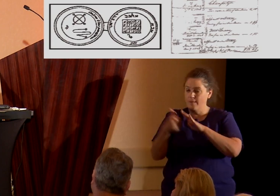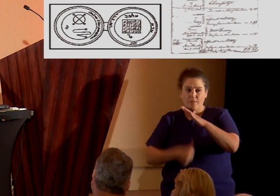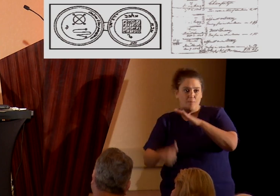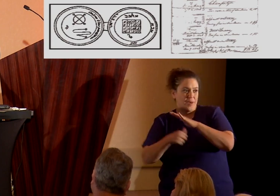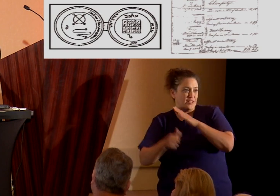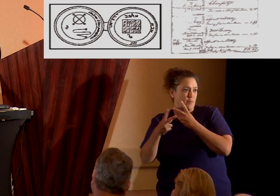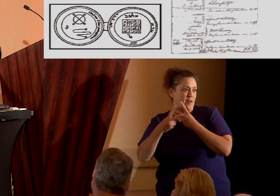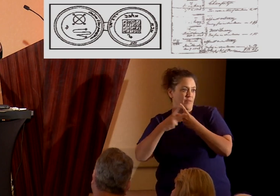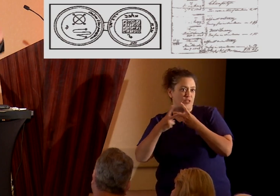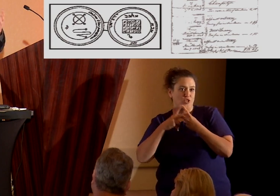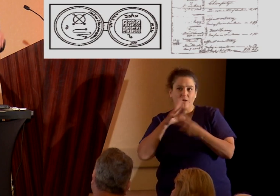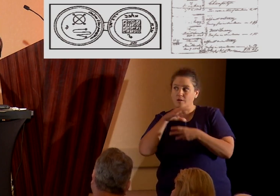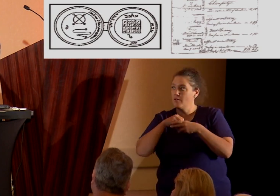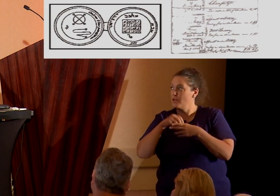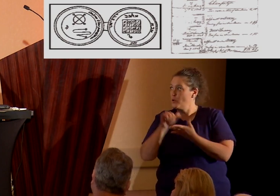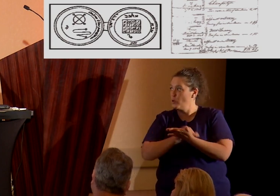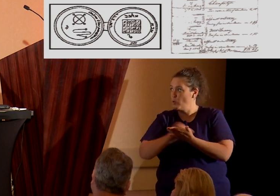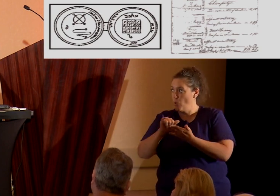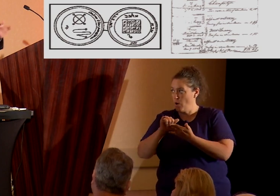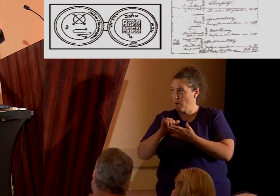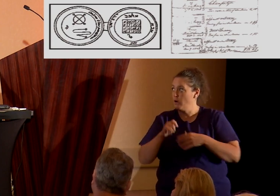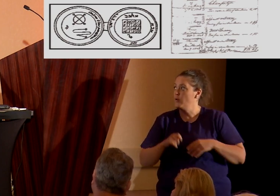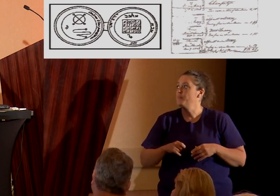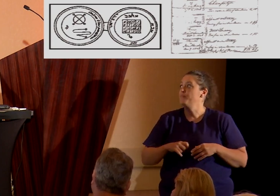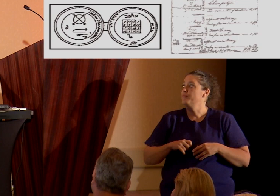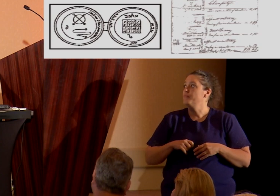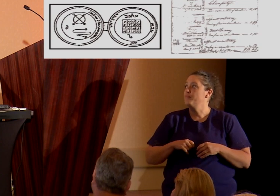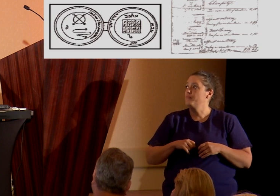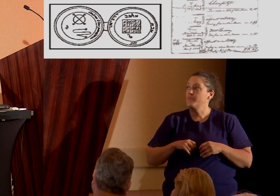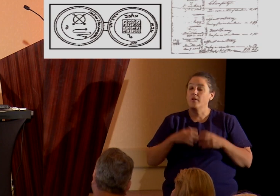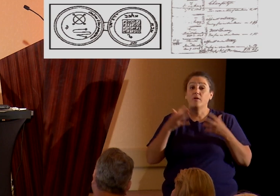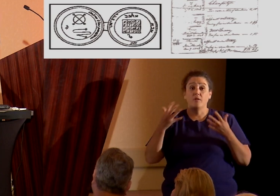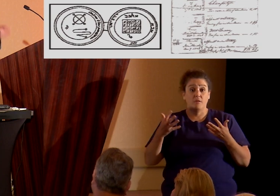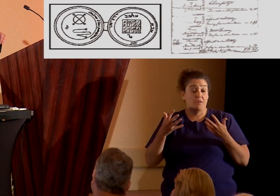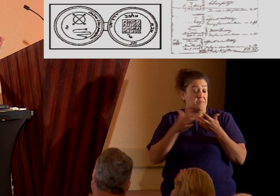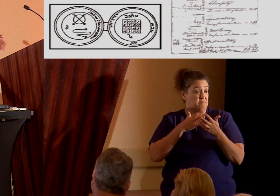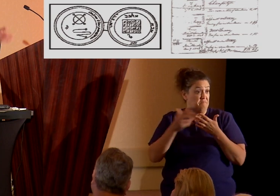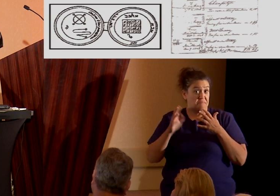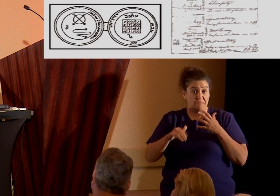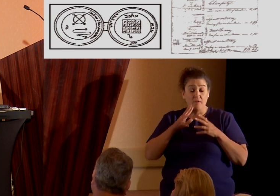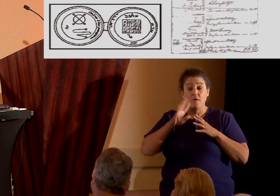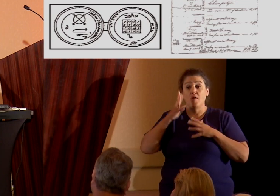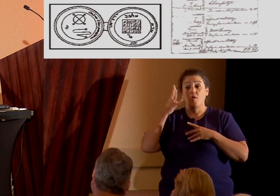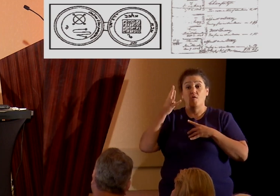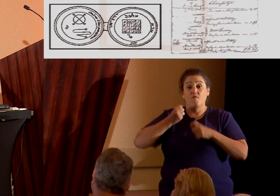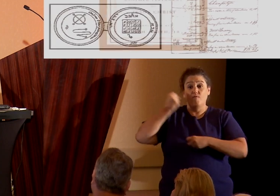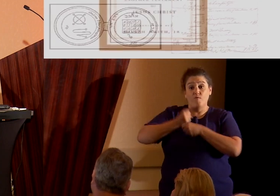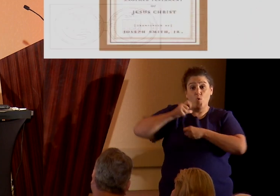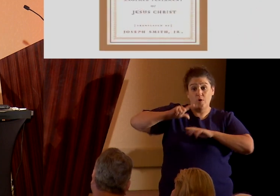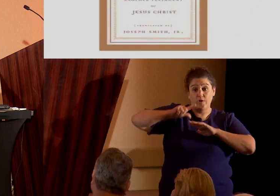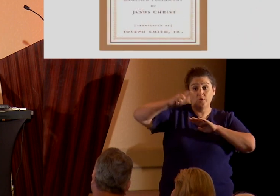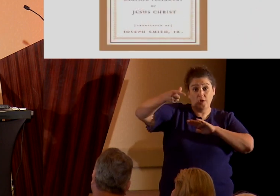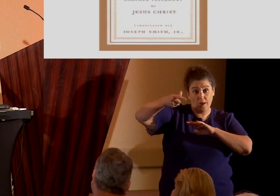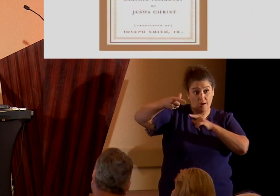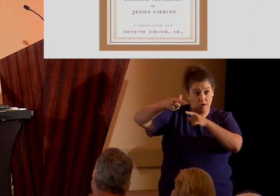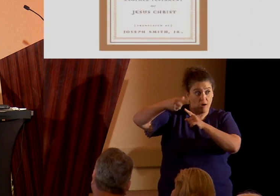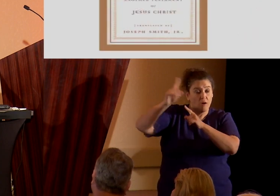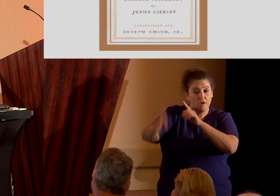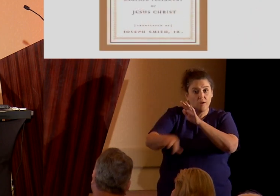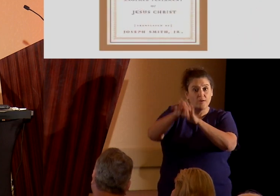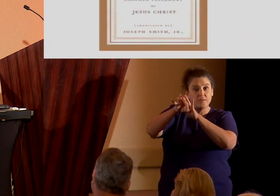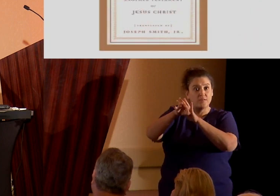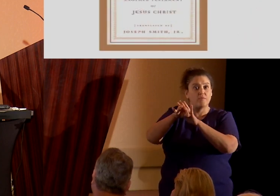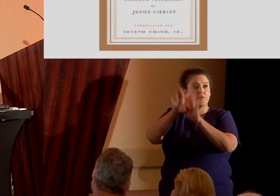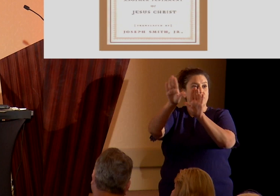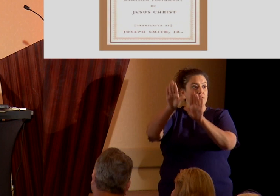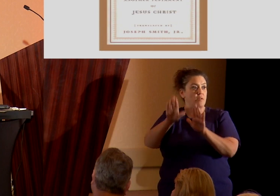York. Well, despite all this, just four years later, young Joseph was back in the news as the discovery of this amazing new